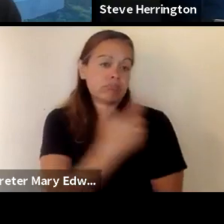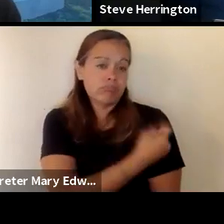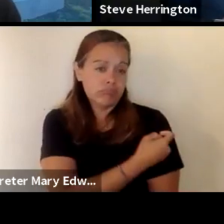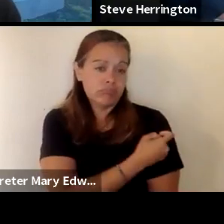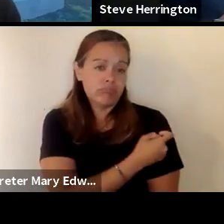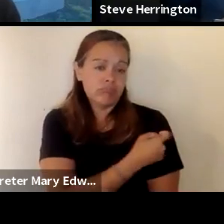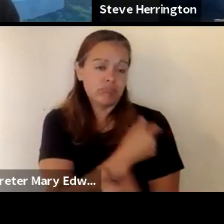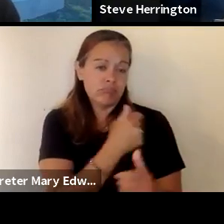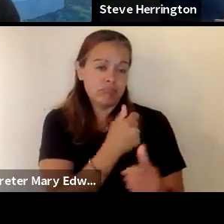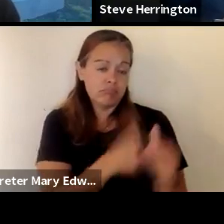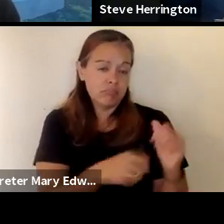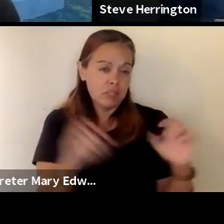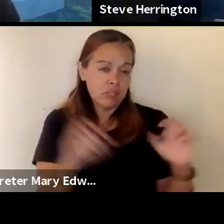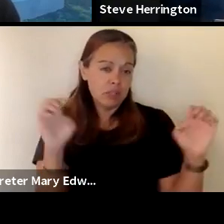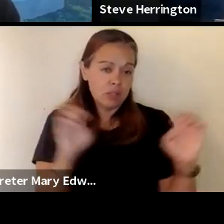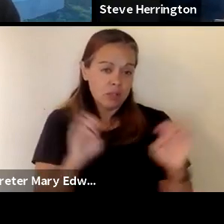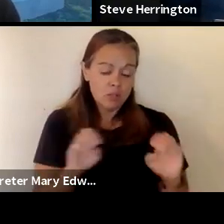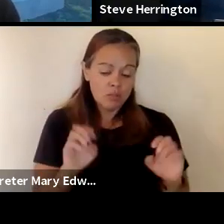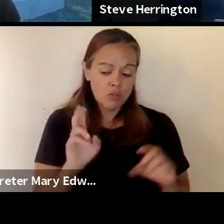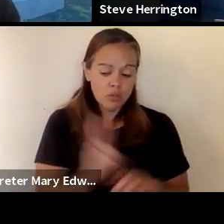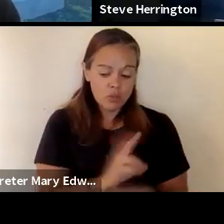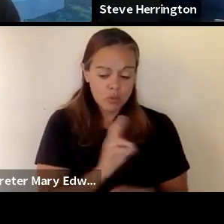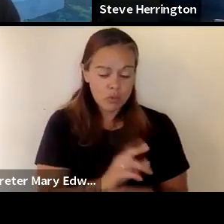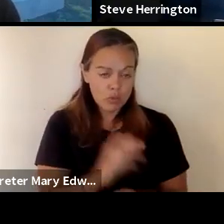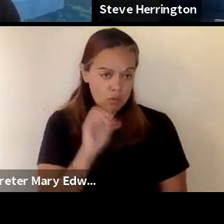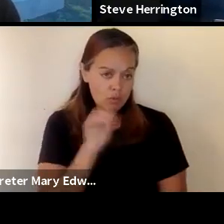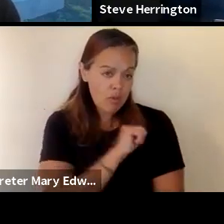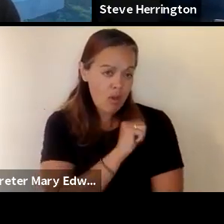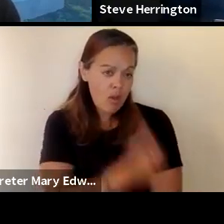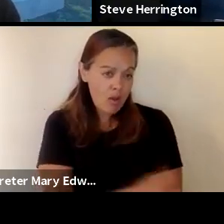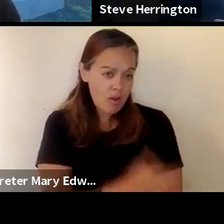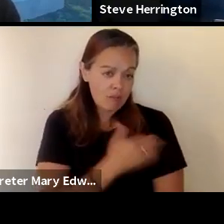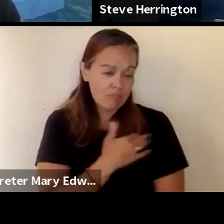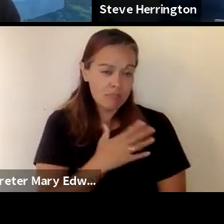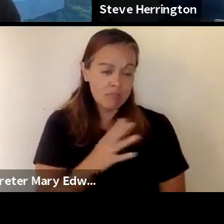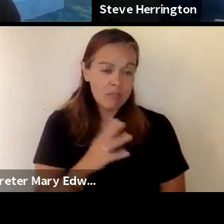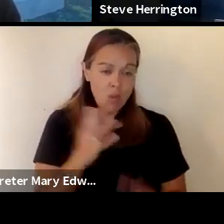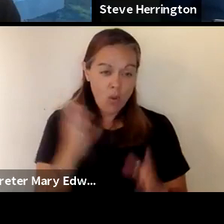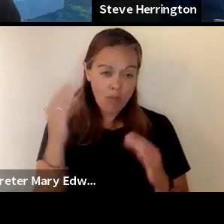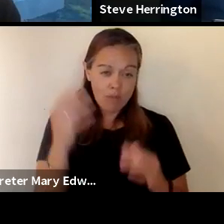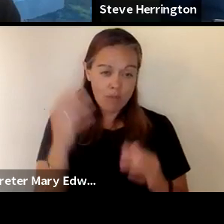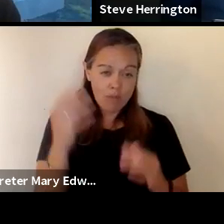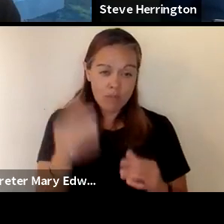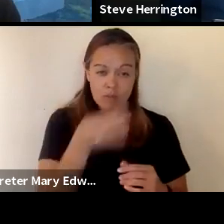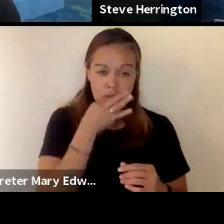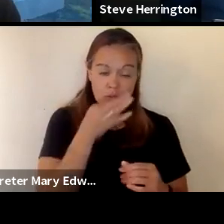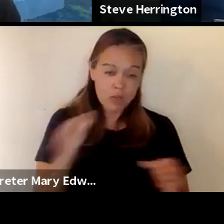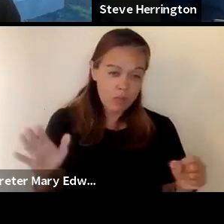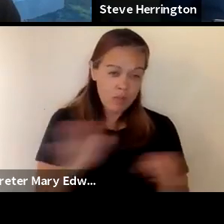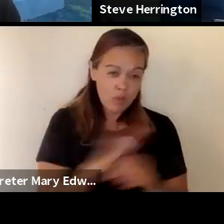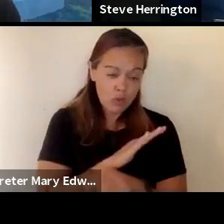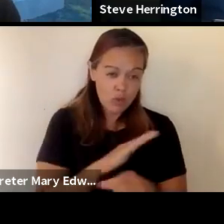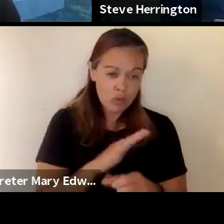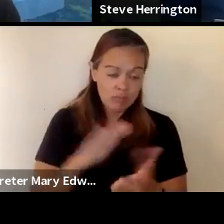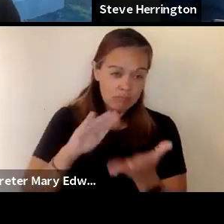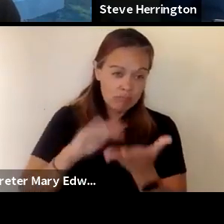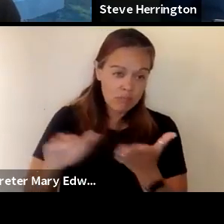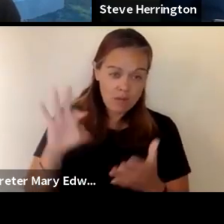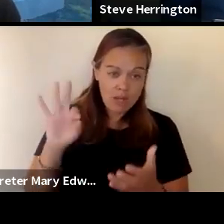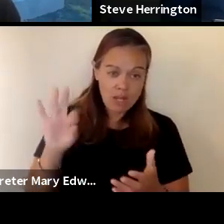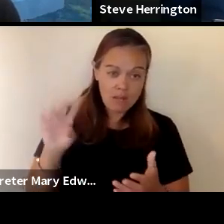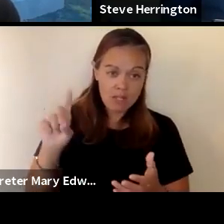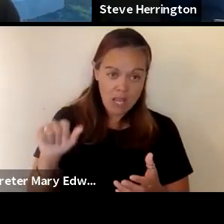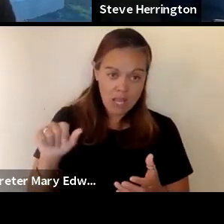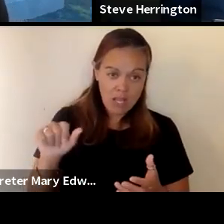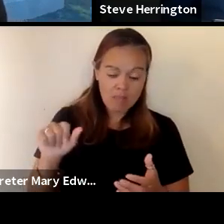under an emergency use authorization and hopefully soon to be fully um uh cleared by the fda for use without